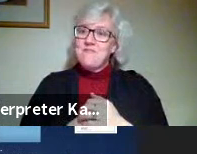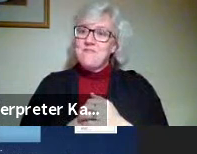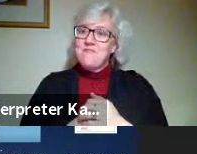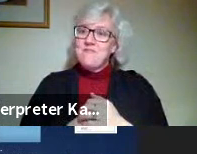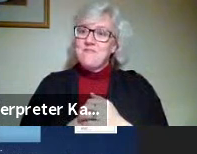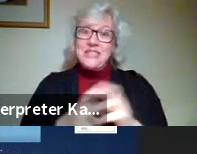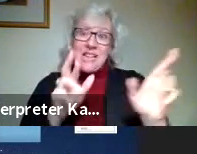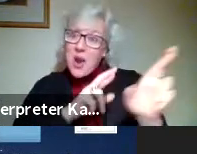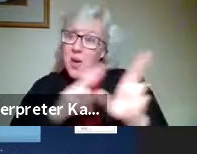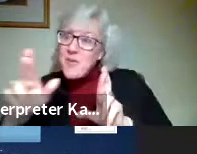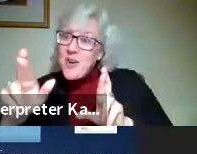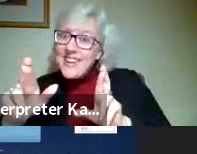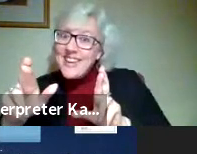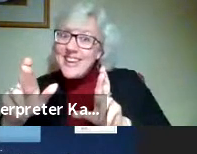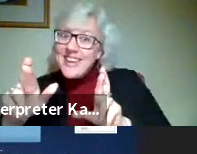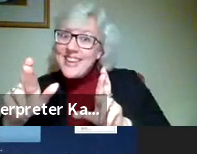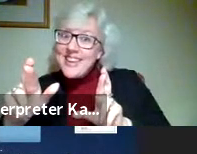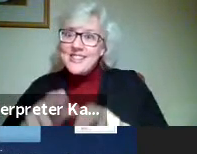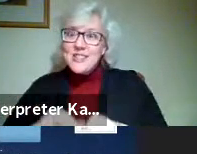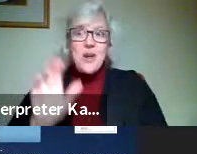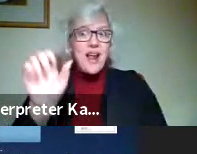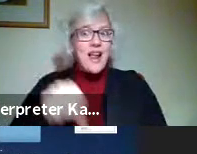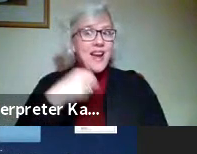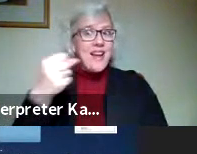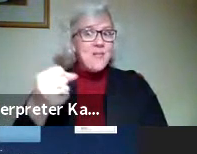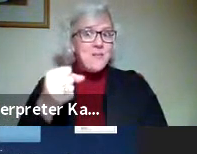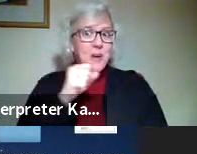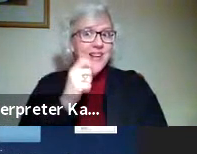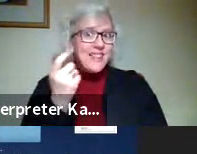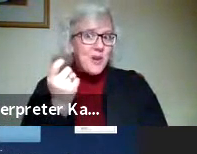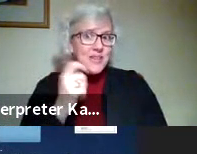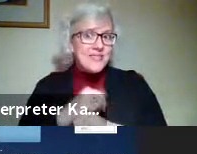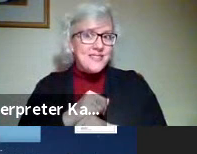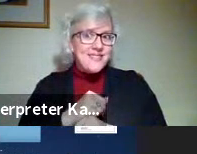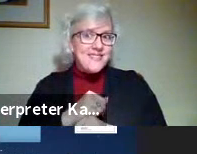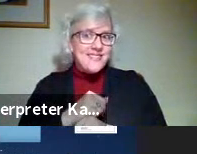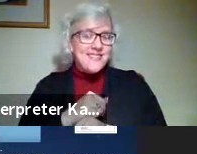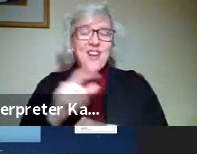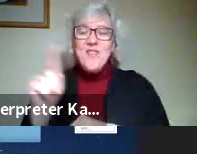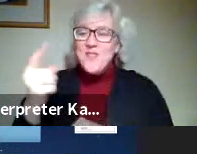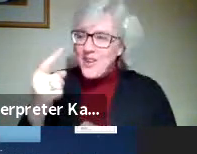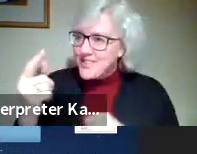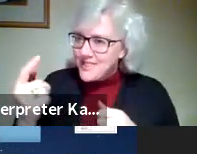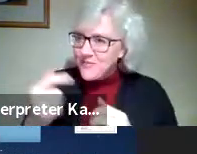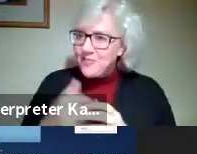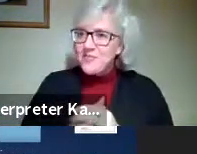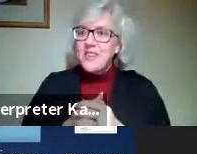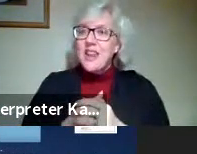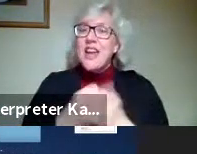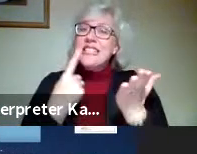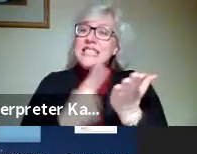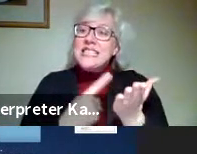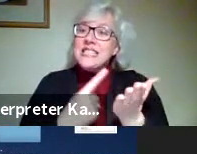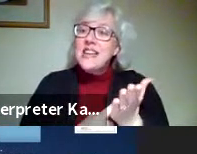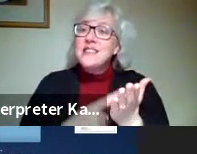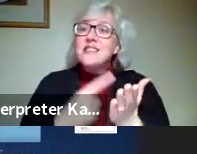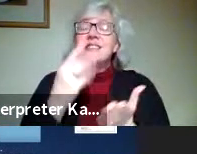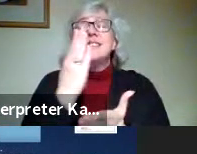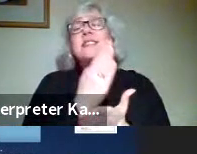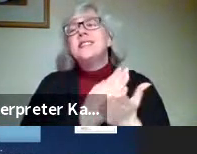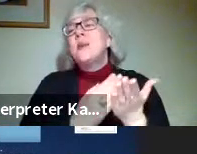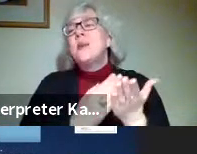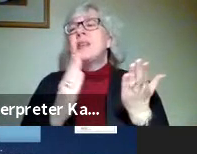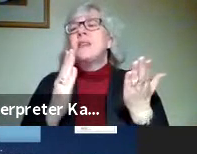I'm ready to turn the mic over a little bit. But first, I also need to discuss something that's